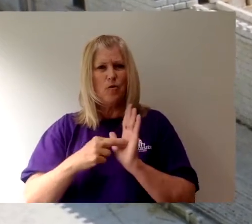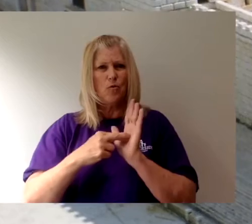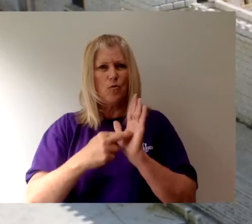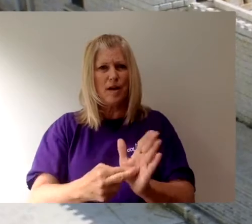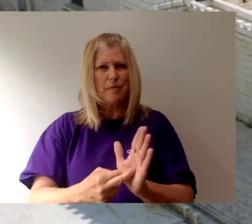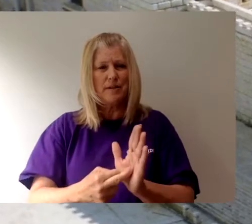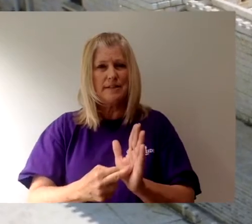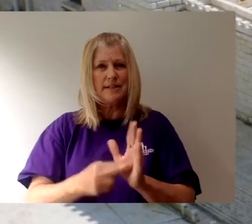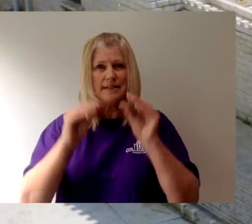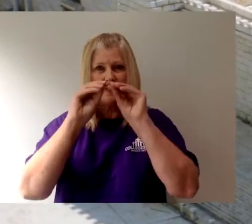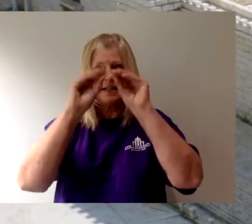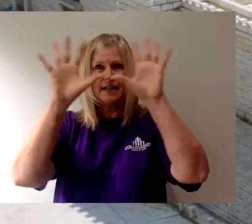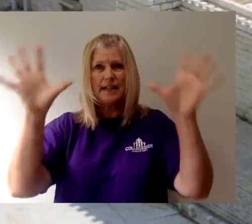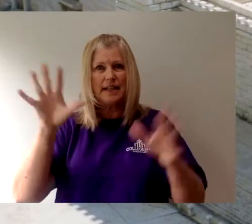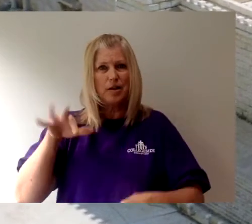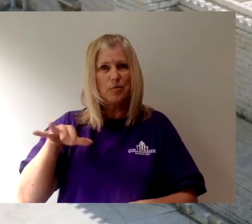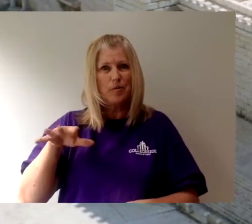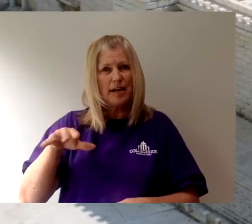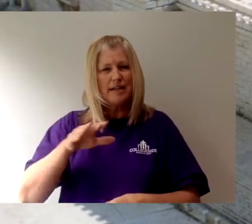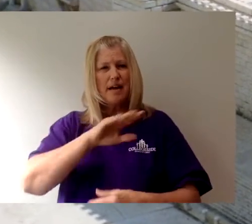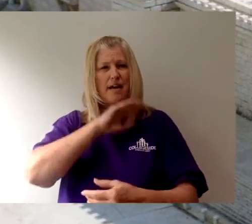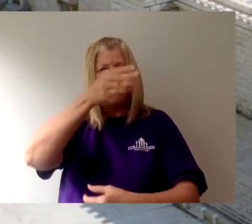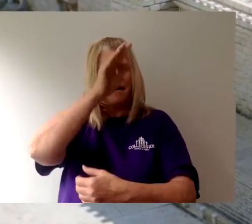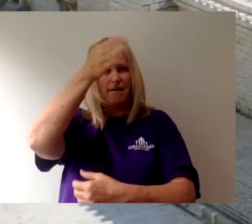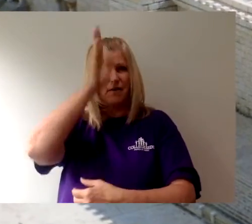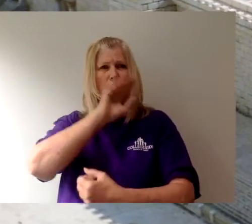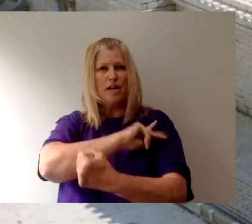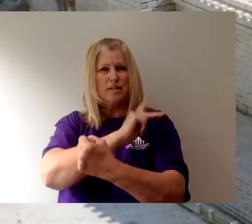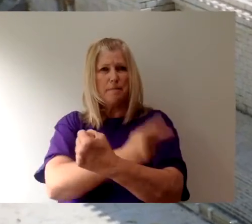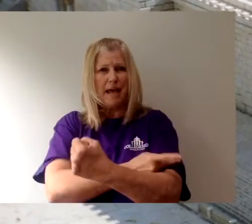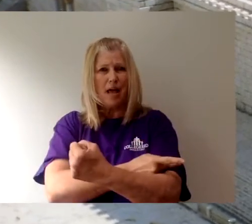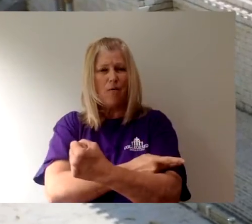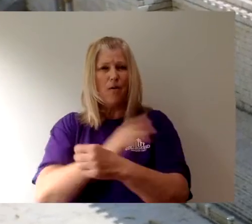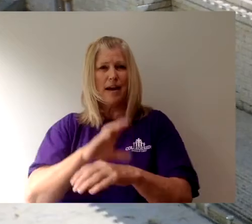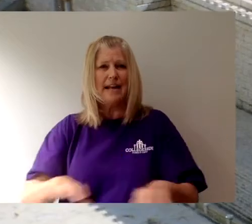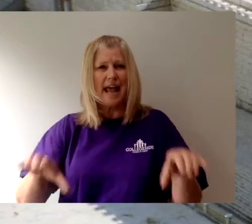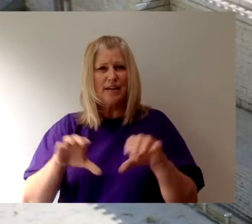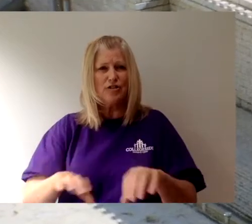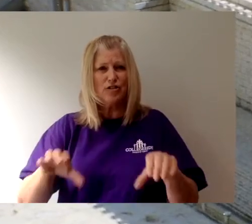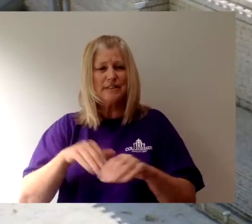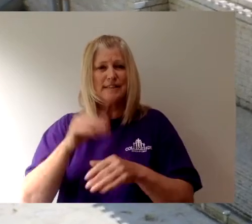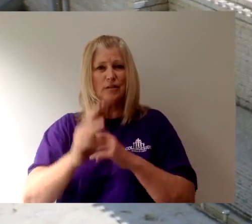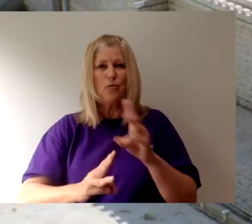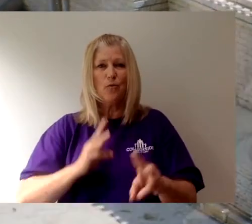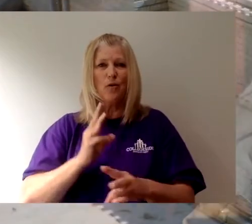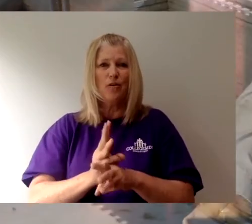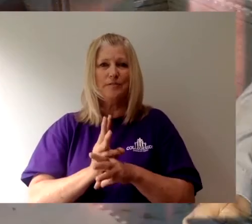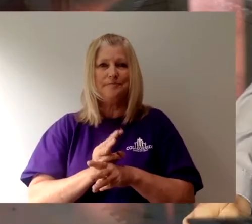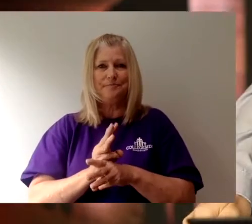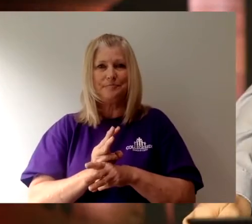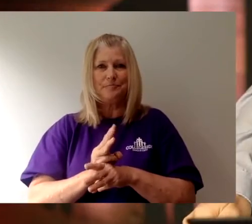of the manifested presence of God's power and activity in the world.